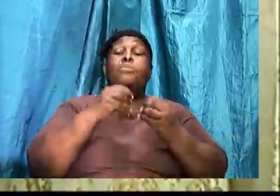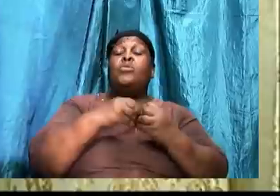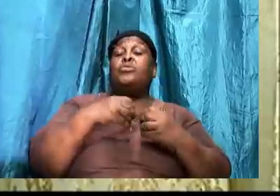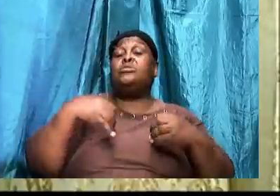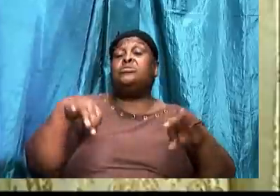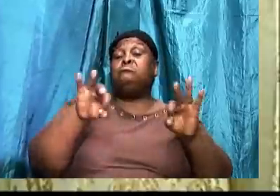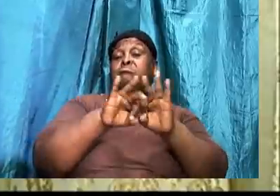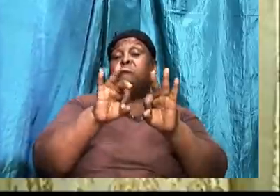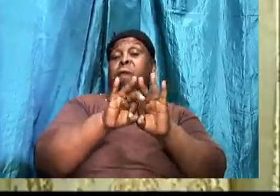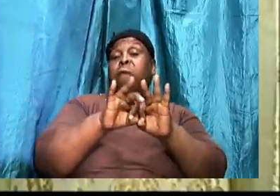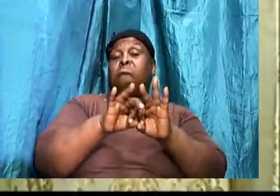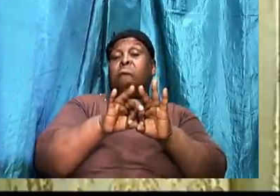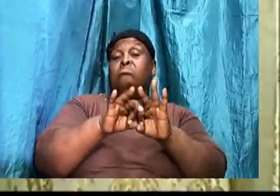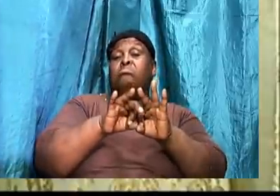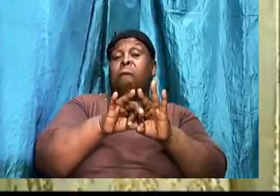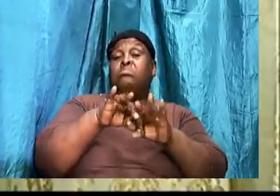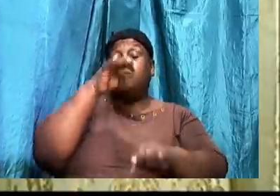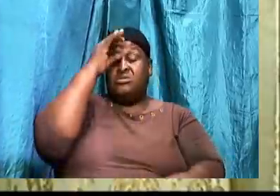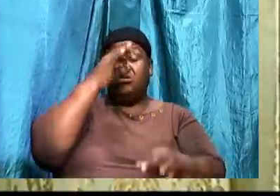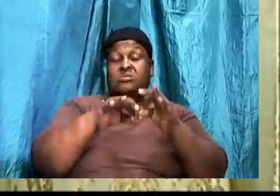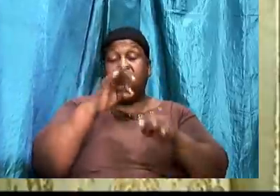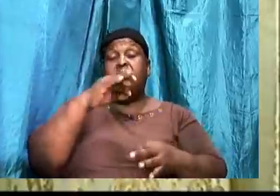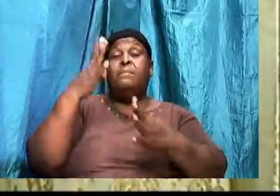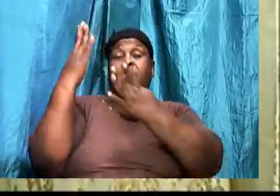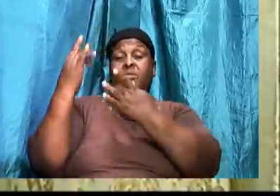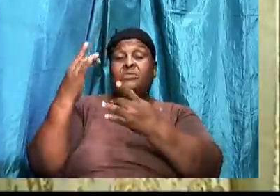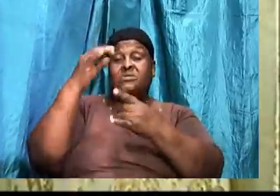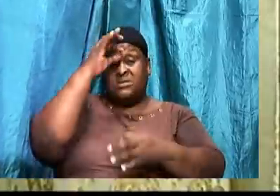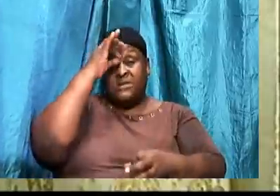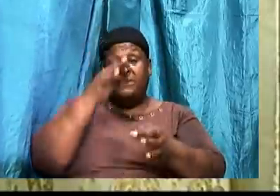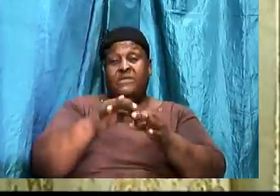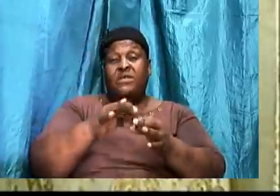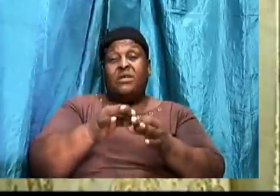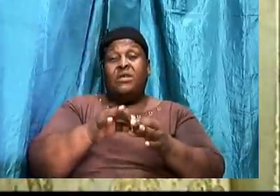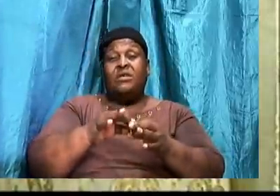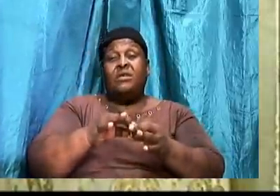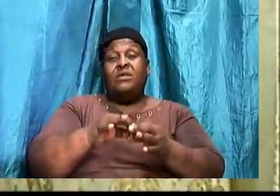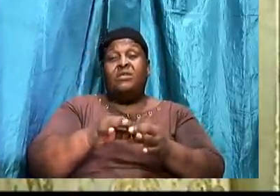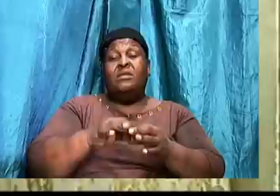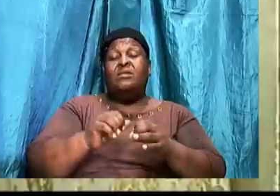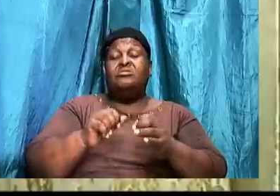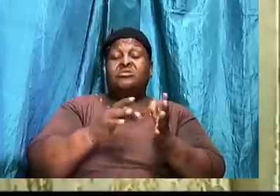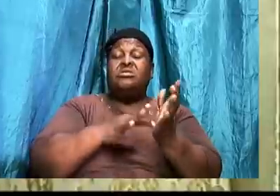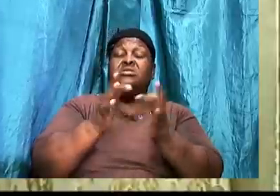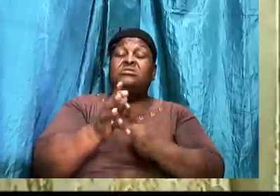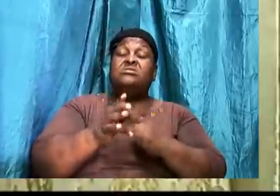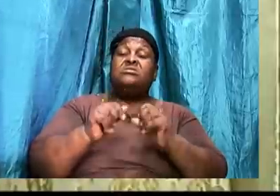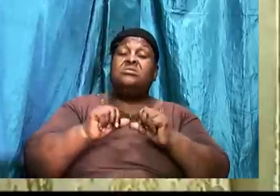Such as justice. Mercy. And faith. He then went on. To tell them.